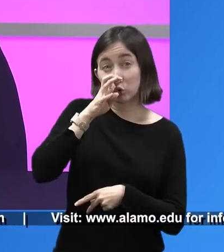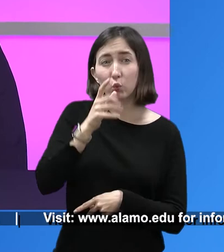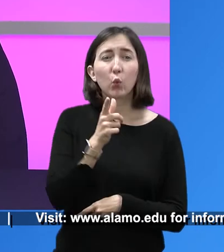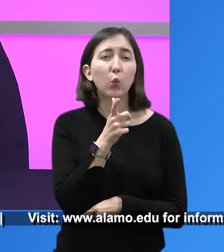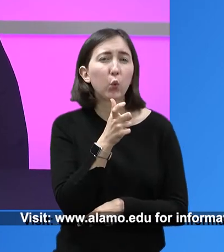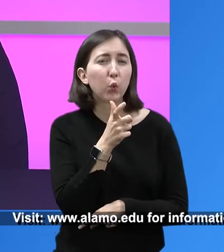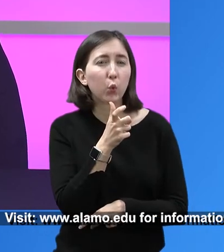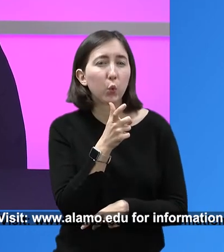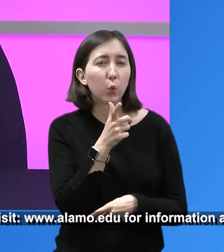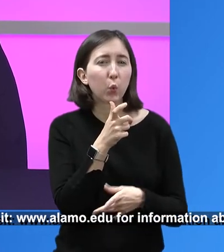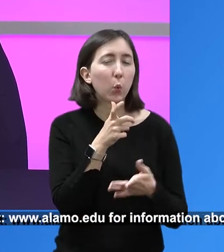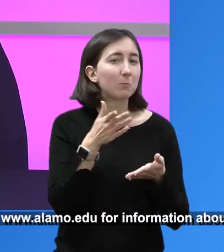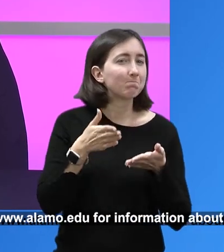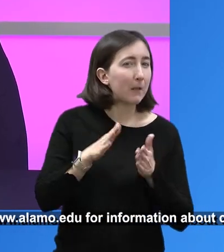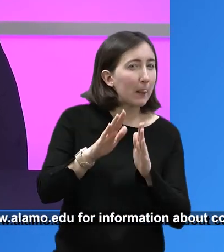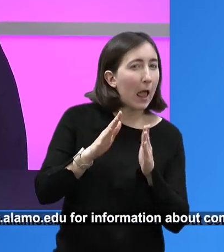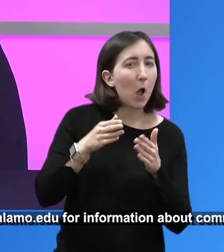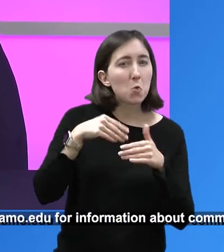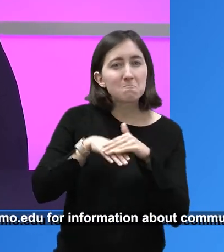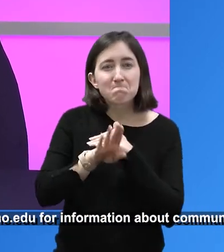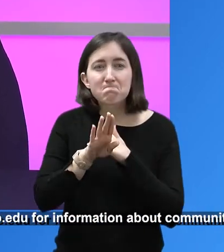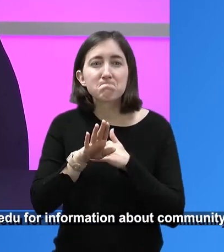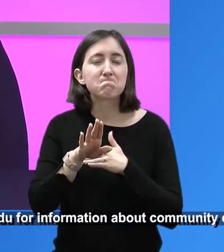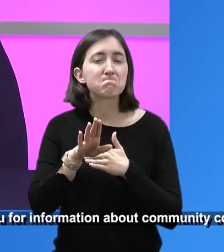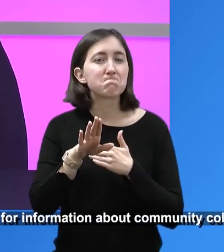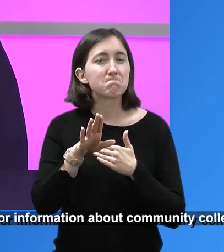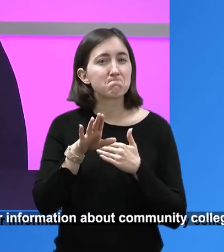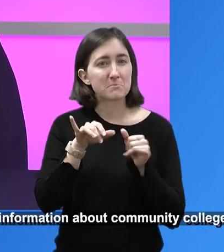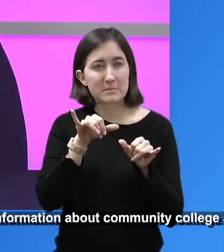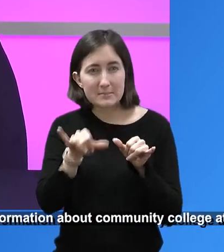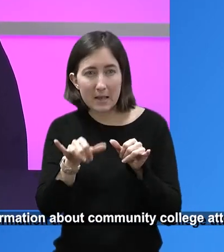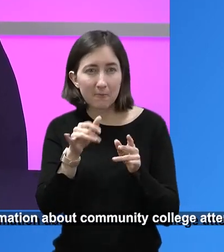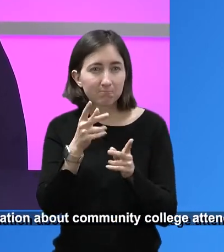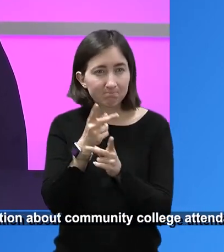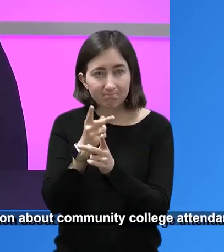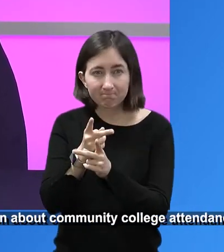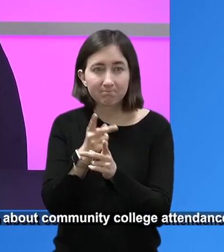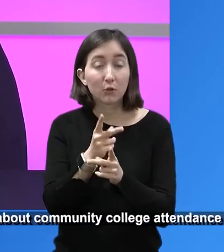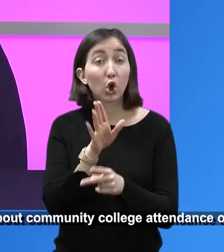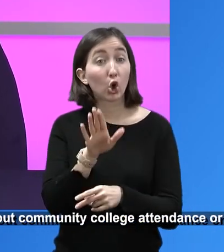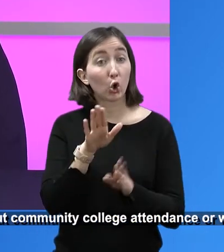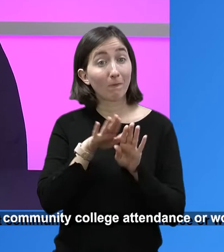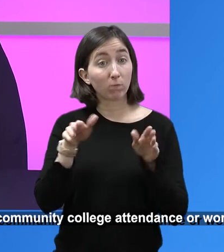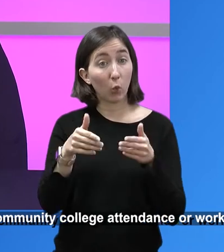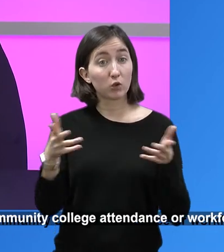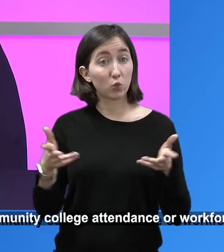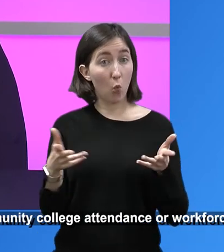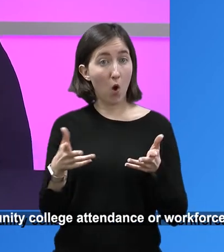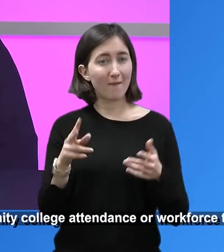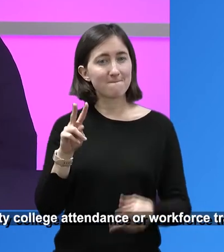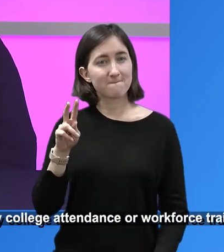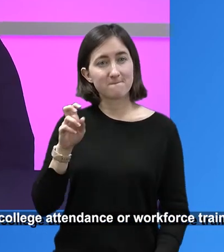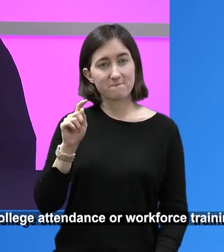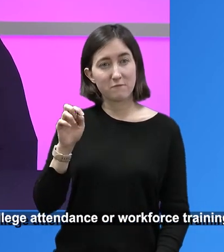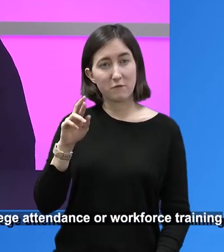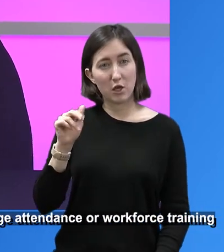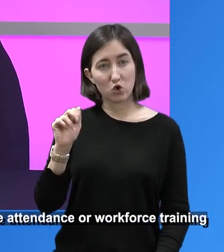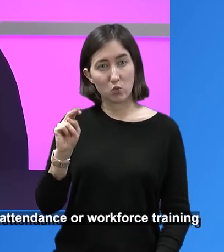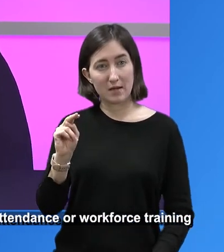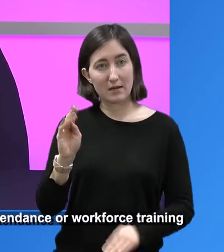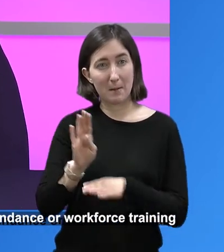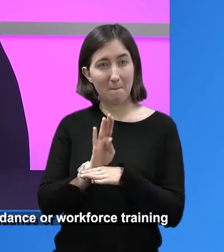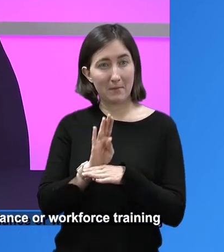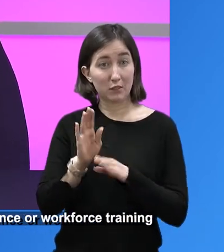she's very careful about who she lets in her new residents, right, to stay at